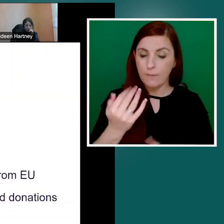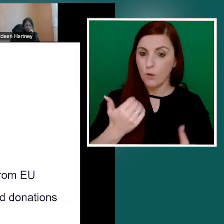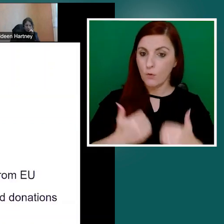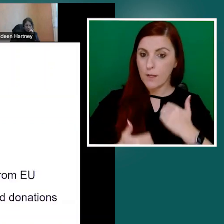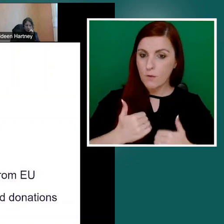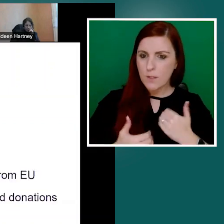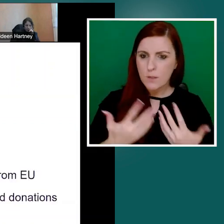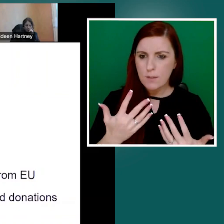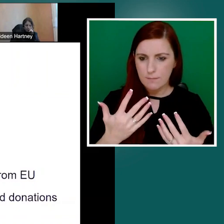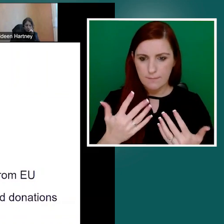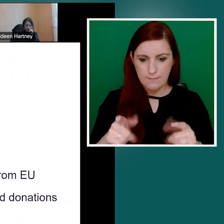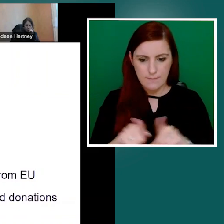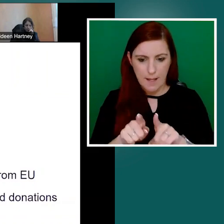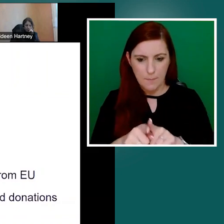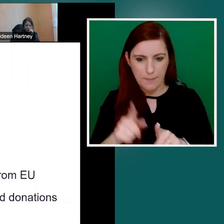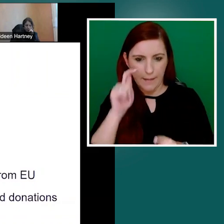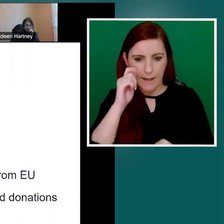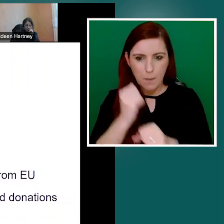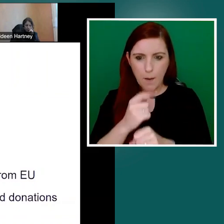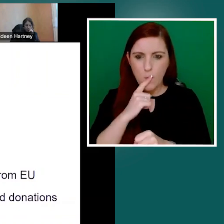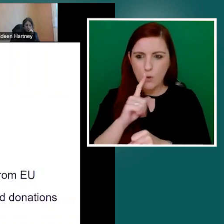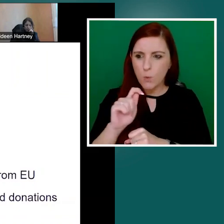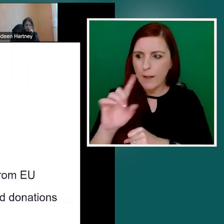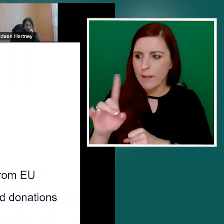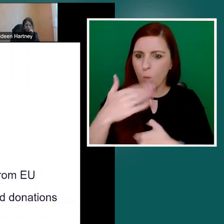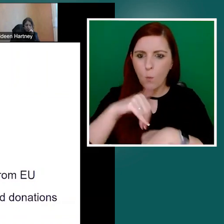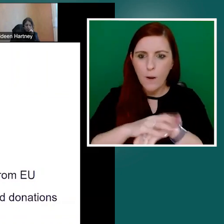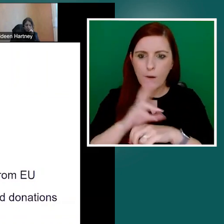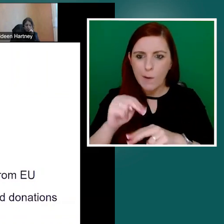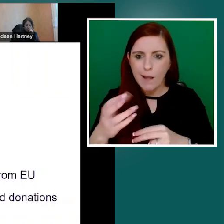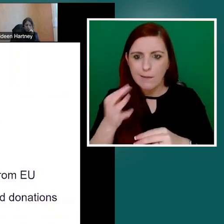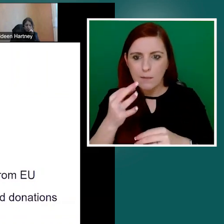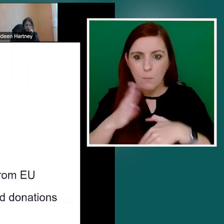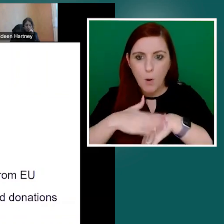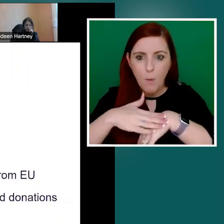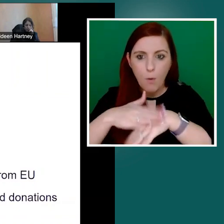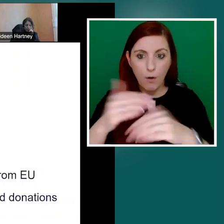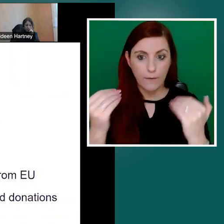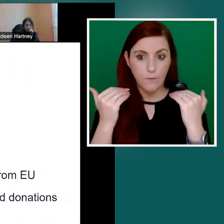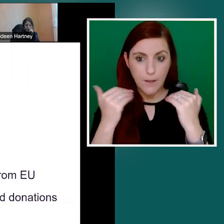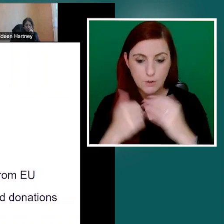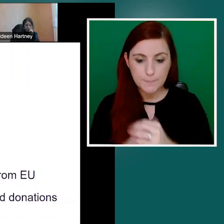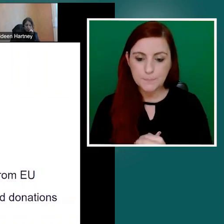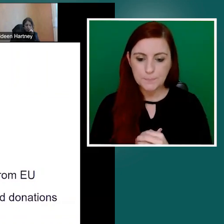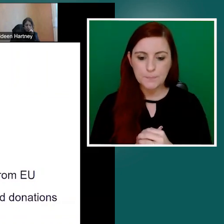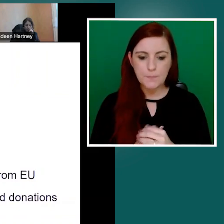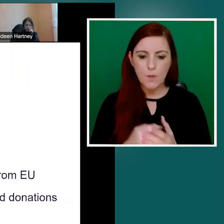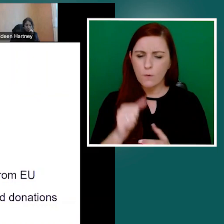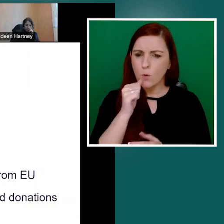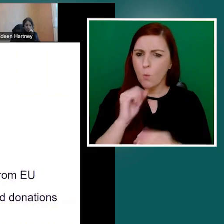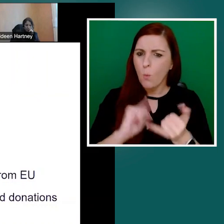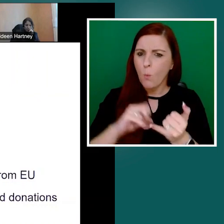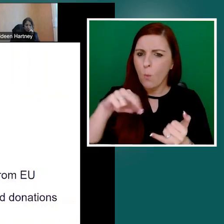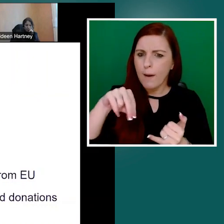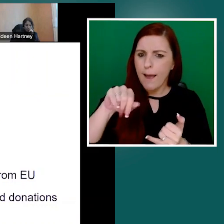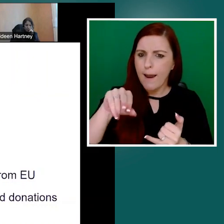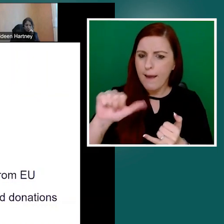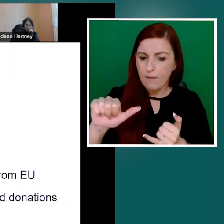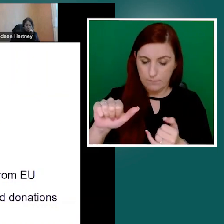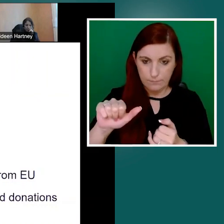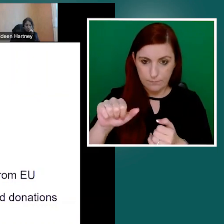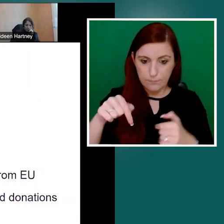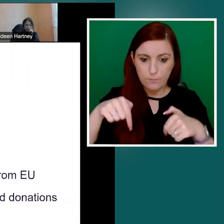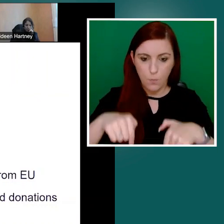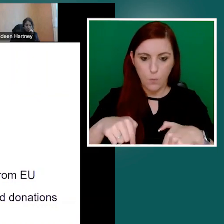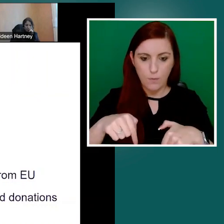firstly, who is NALA? NALA, we're actually entering middle age. We're currently approaching 50. And so